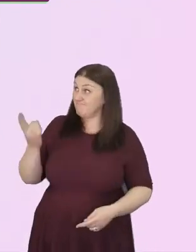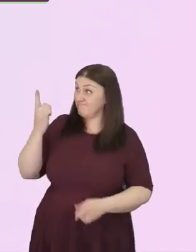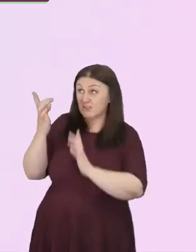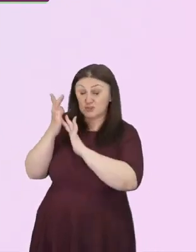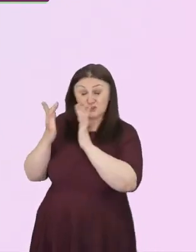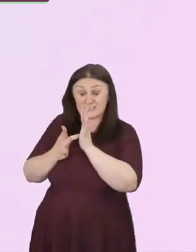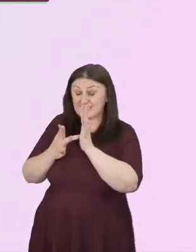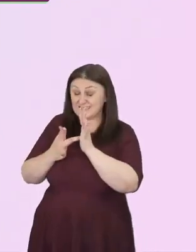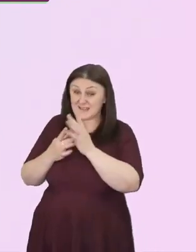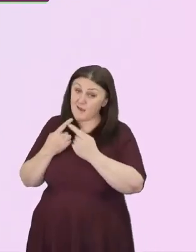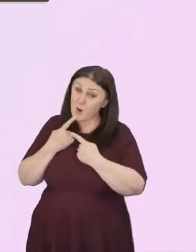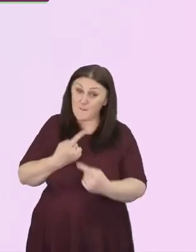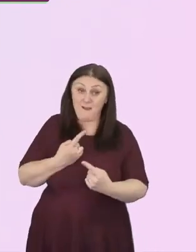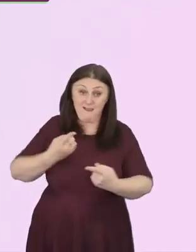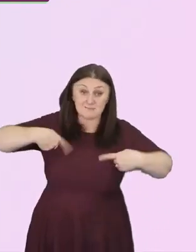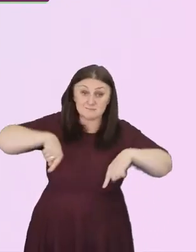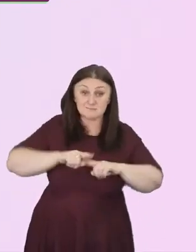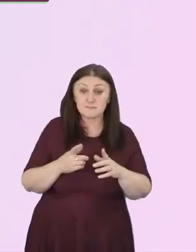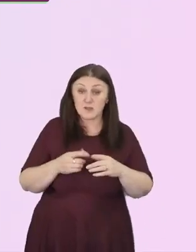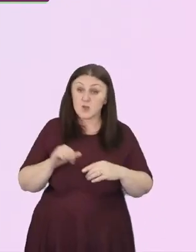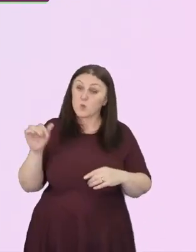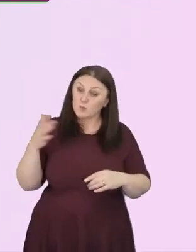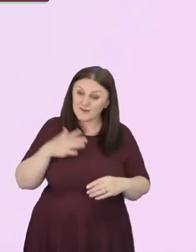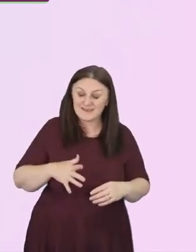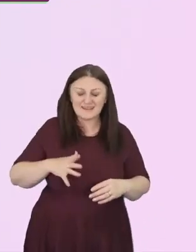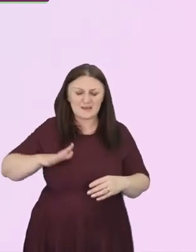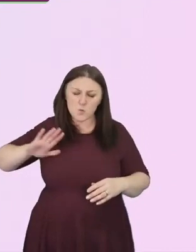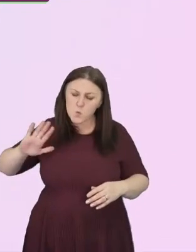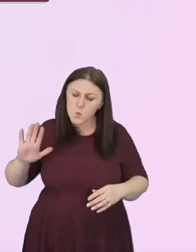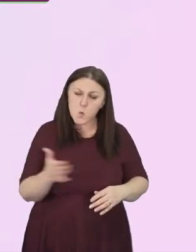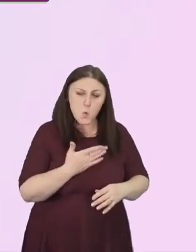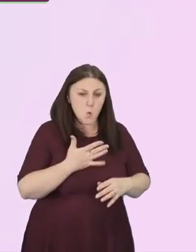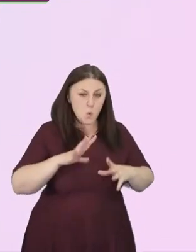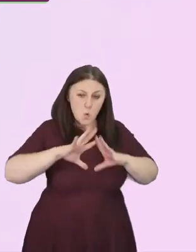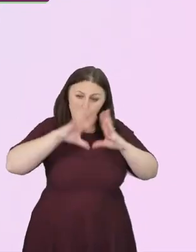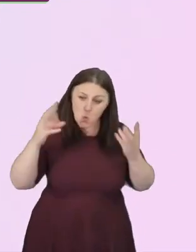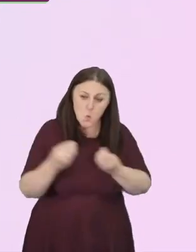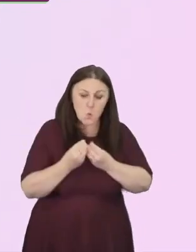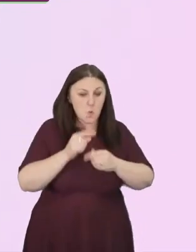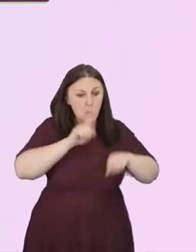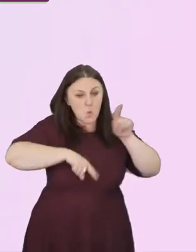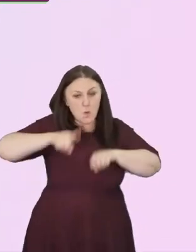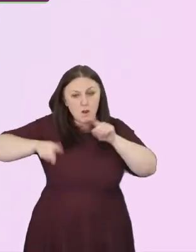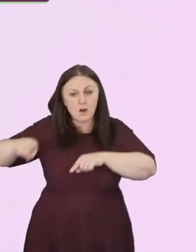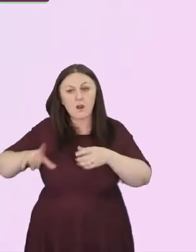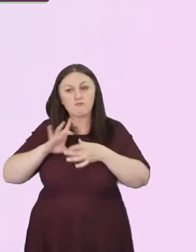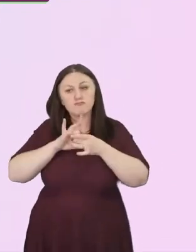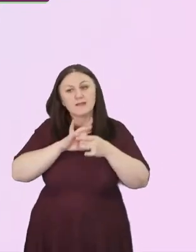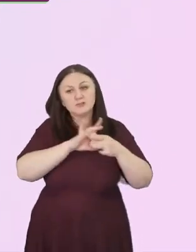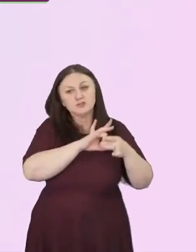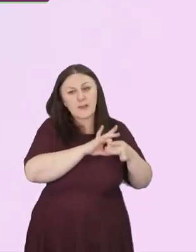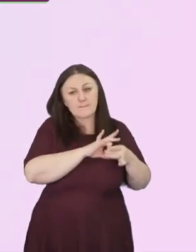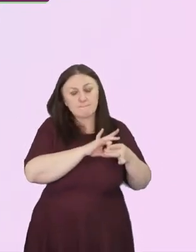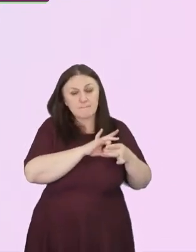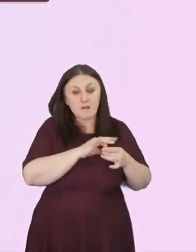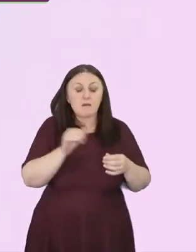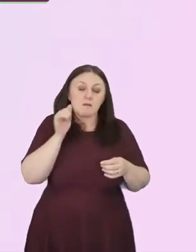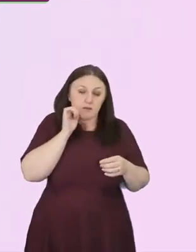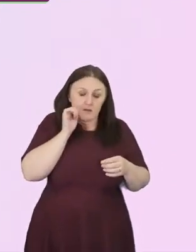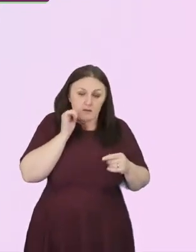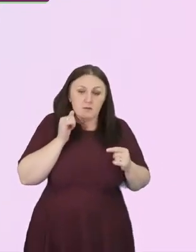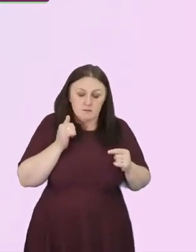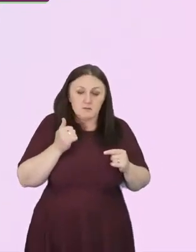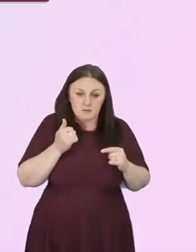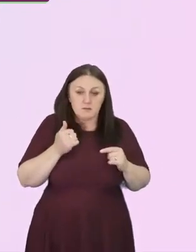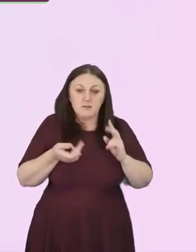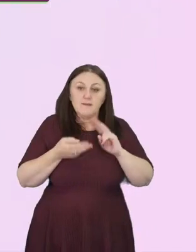We need to live it out in all of our relationships. I appreciate that this is harder if you